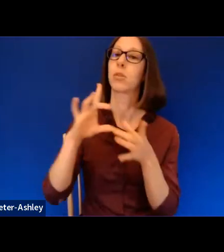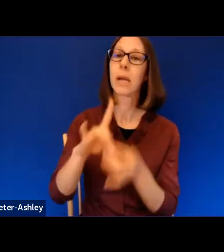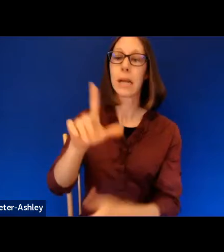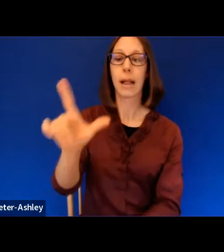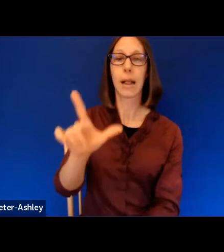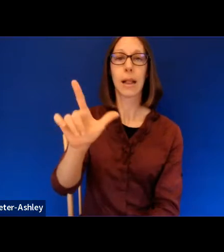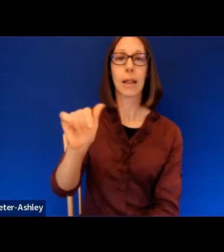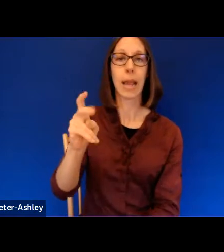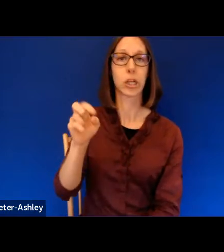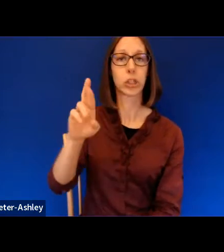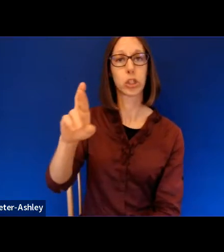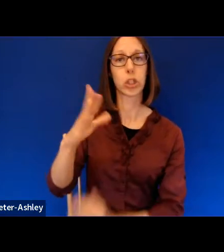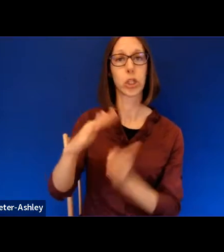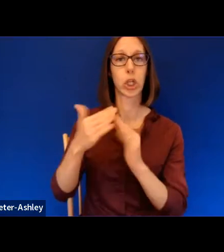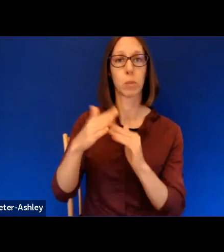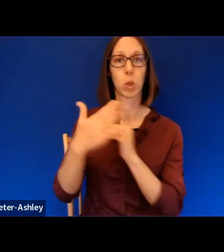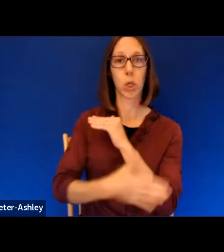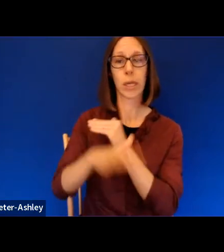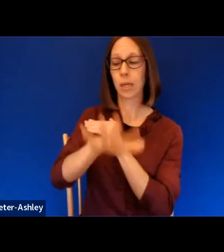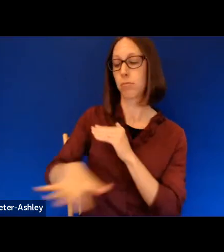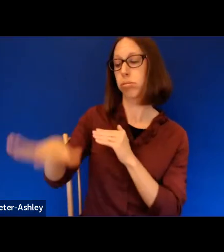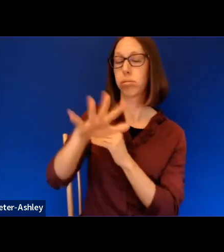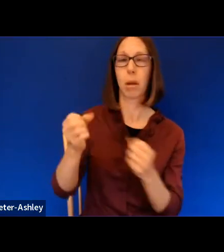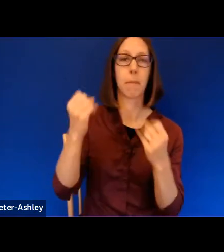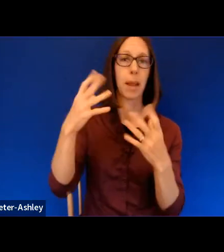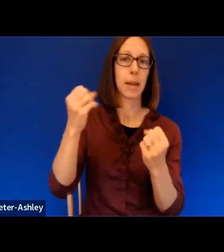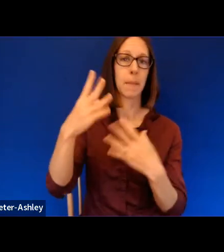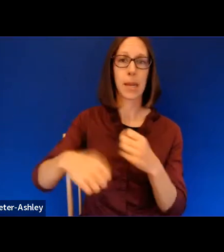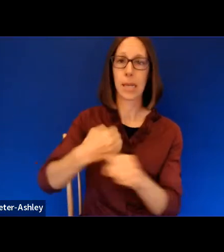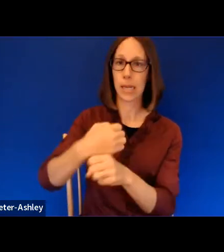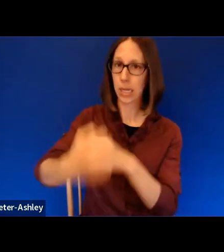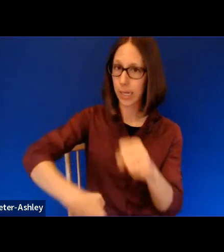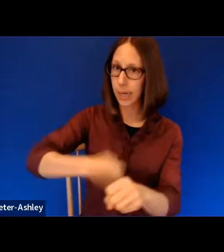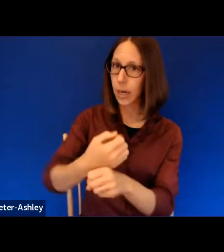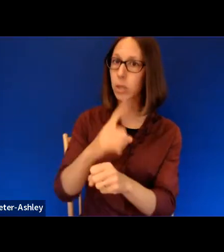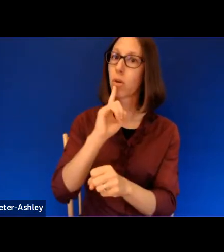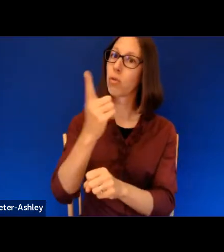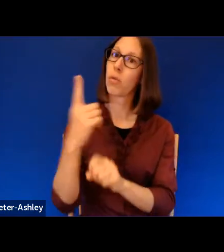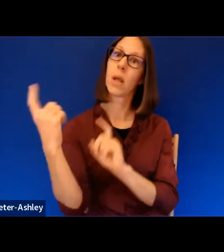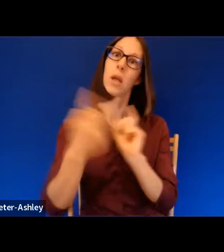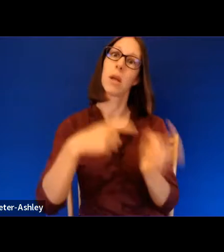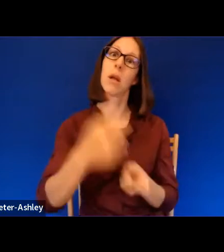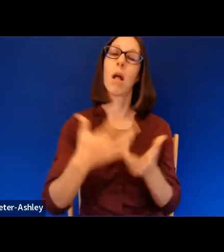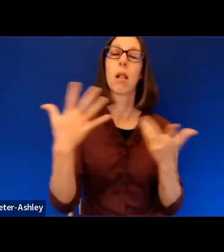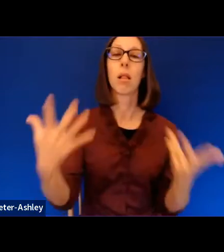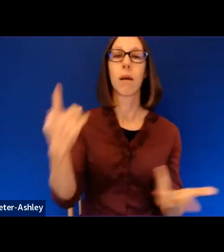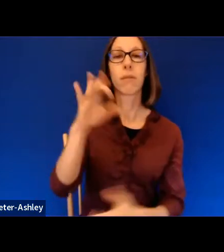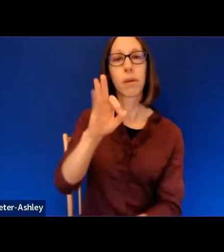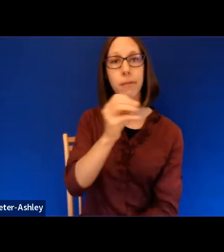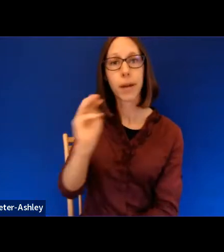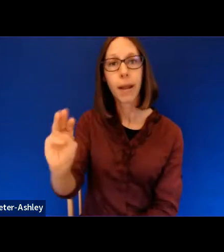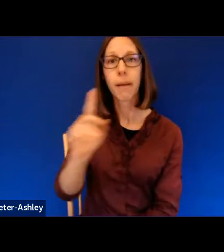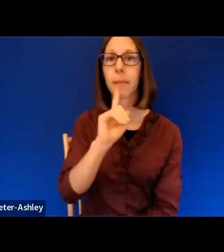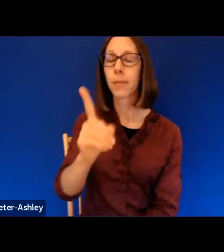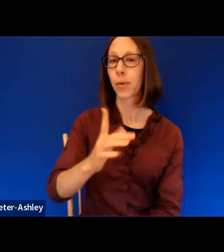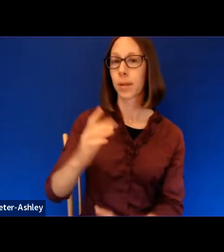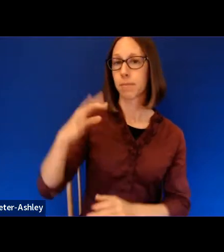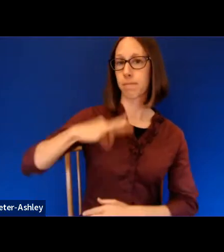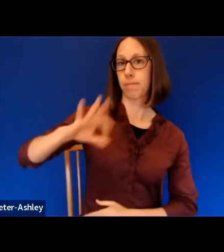community for decades, and their generosity to Franklin and Marshall has enhanced our campus life enormously.